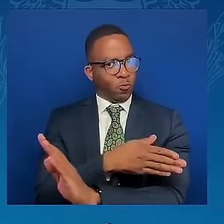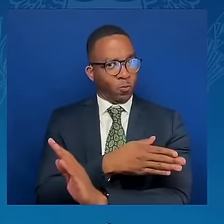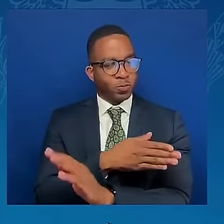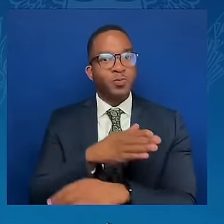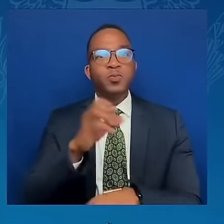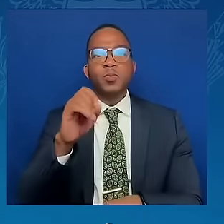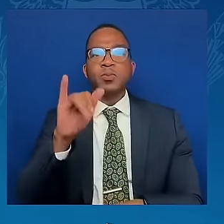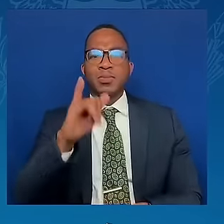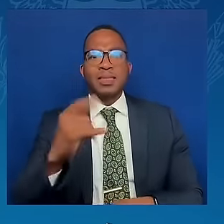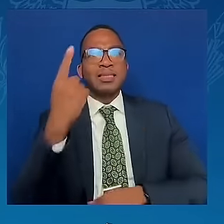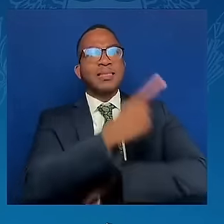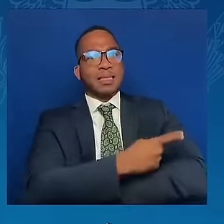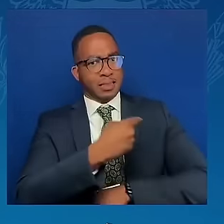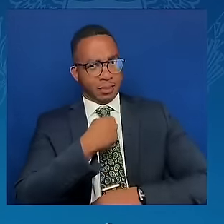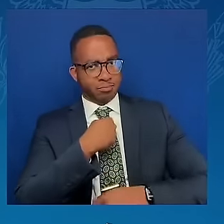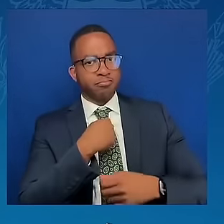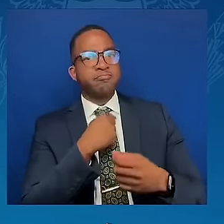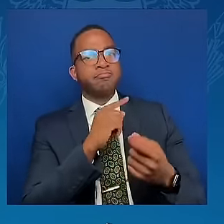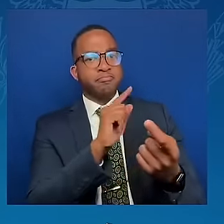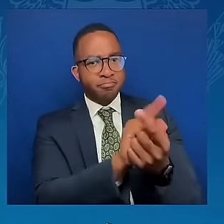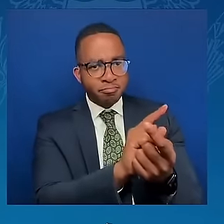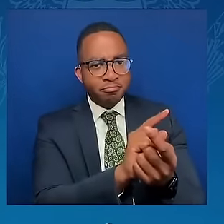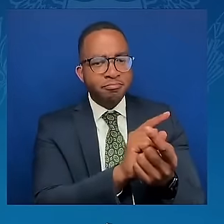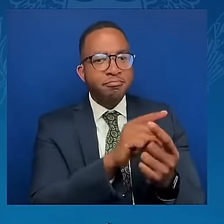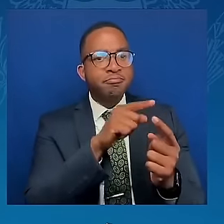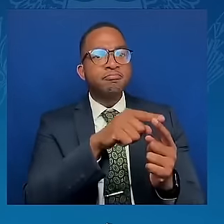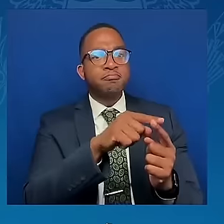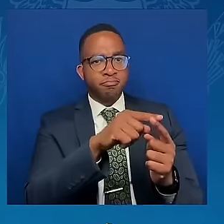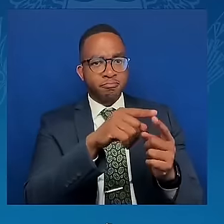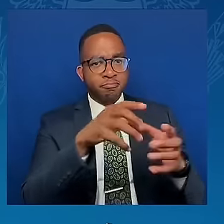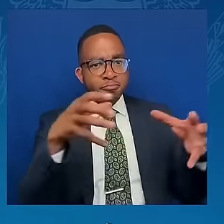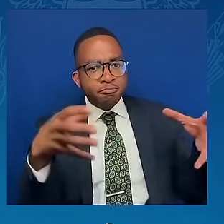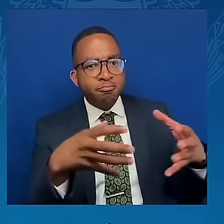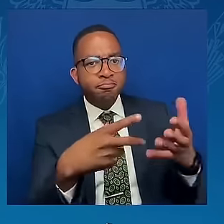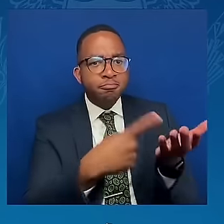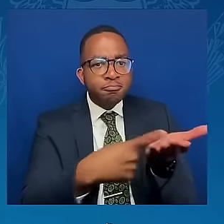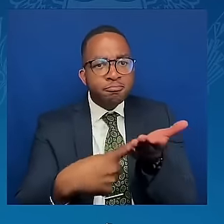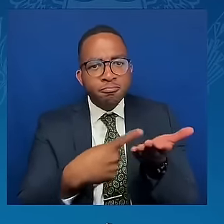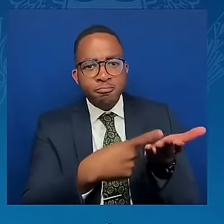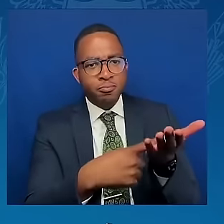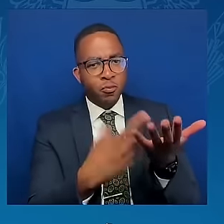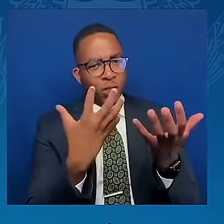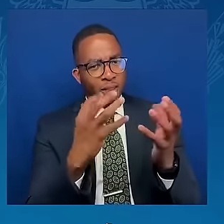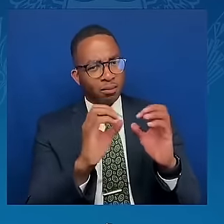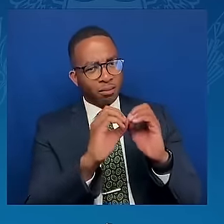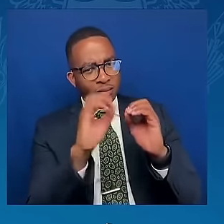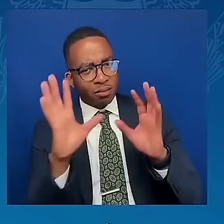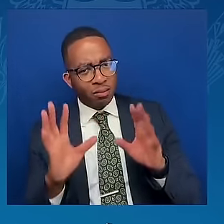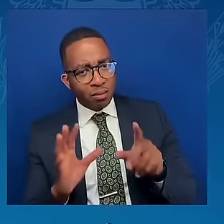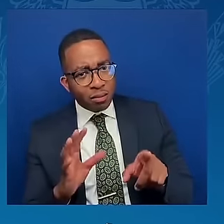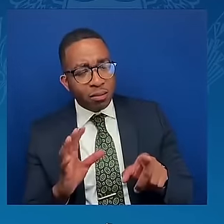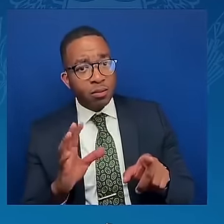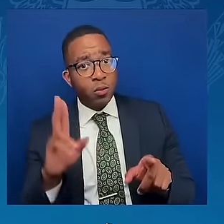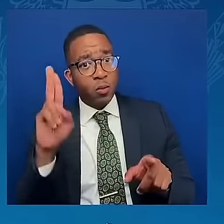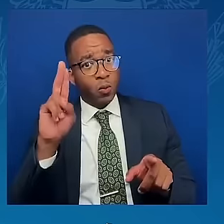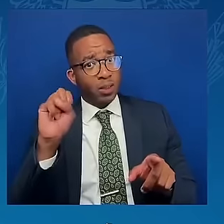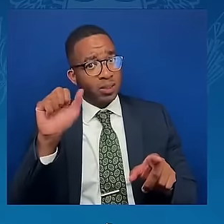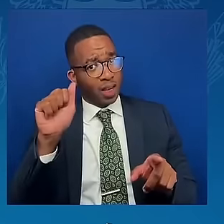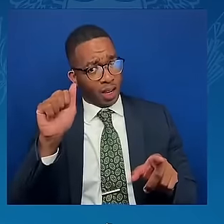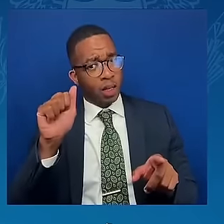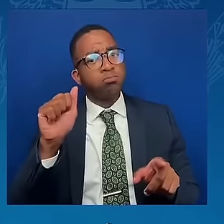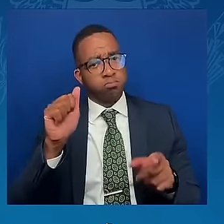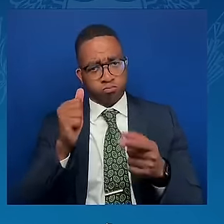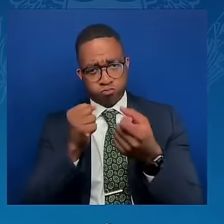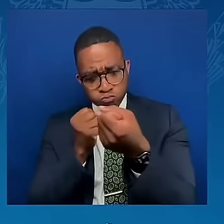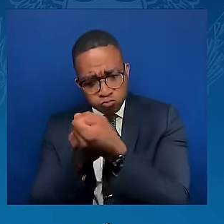that the United States of America is a steadfast supporter of the principles. That people